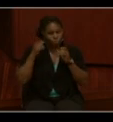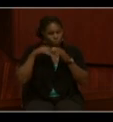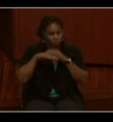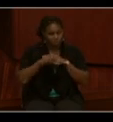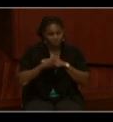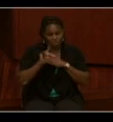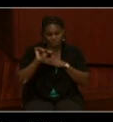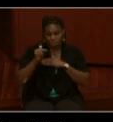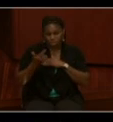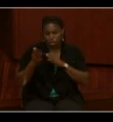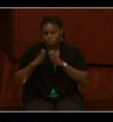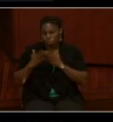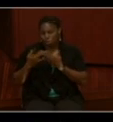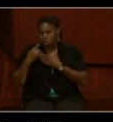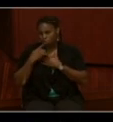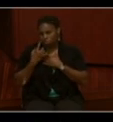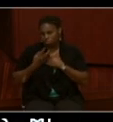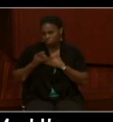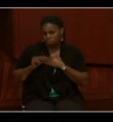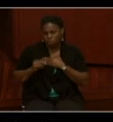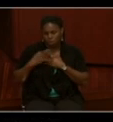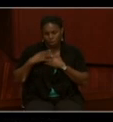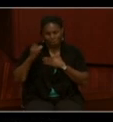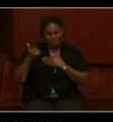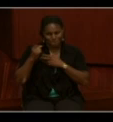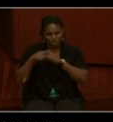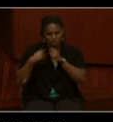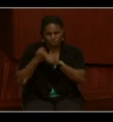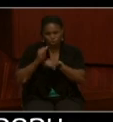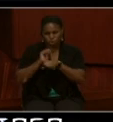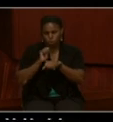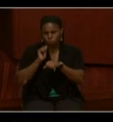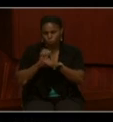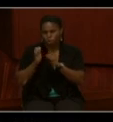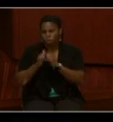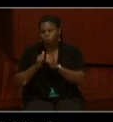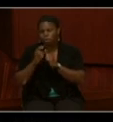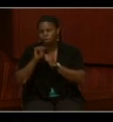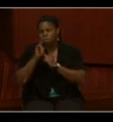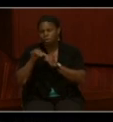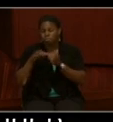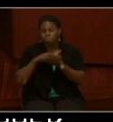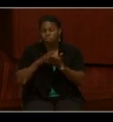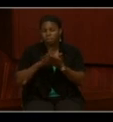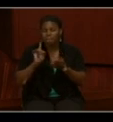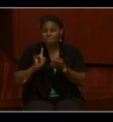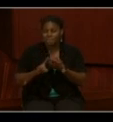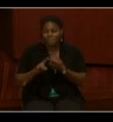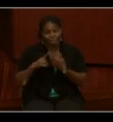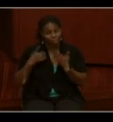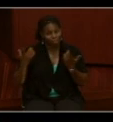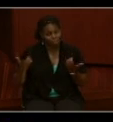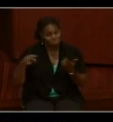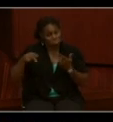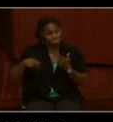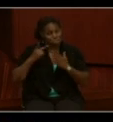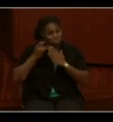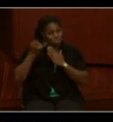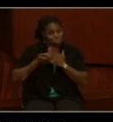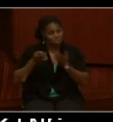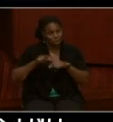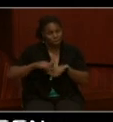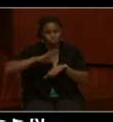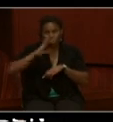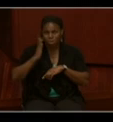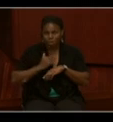answer would have been no. And my ten years of working with Navy records had been the case until I took on this project. And you never know what